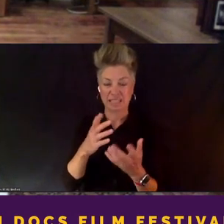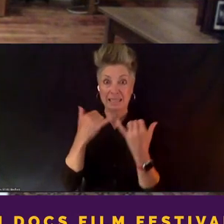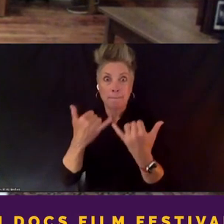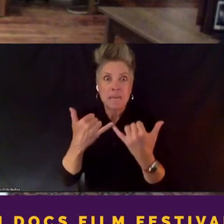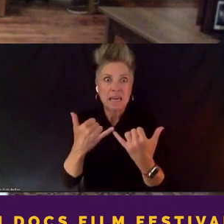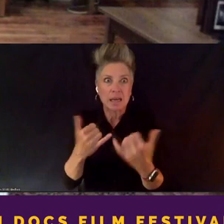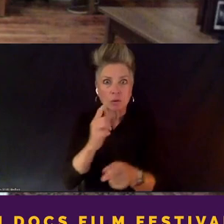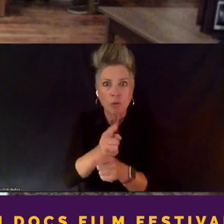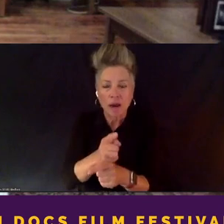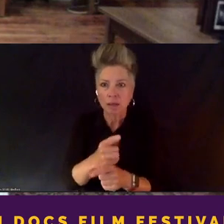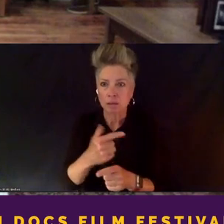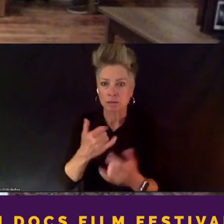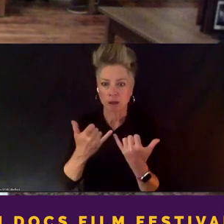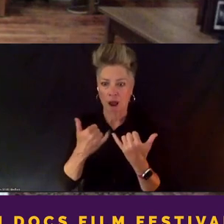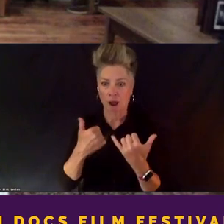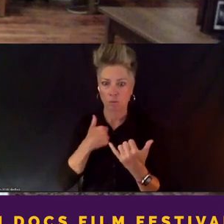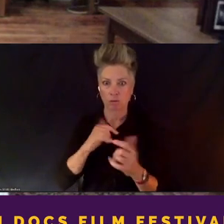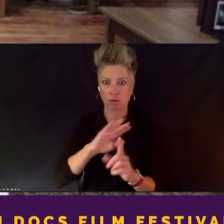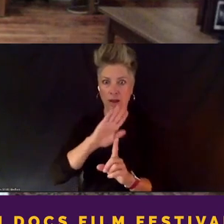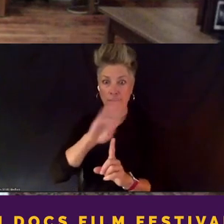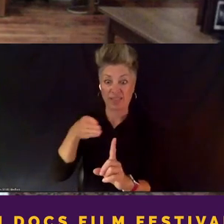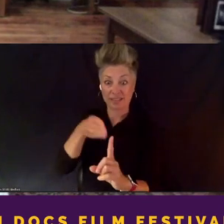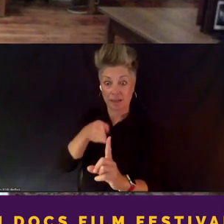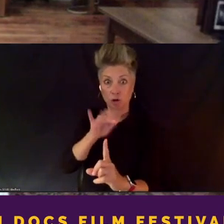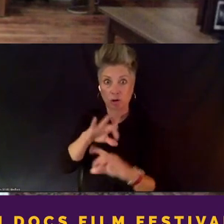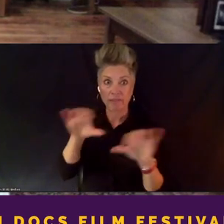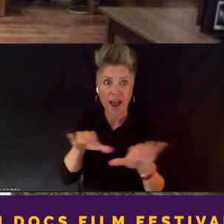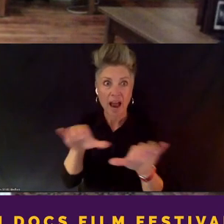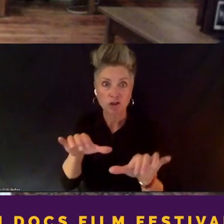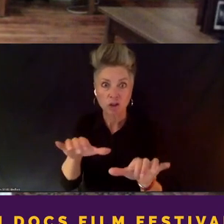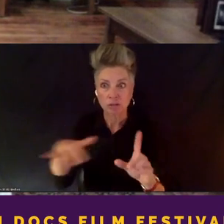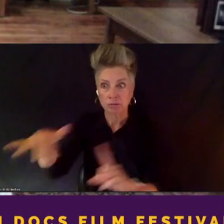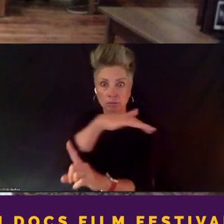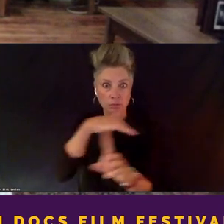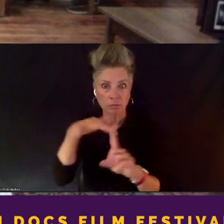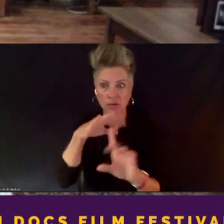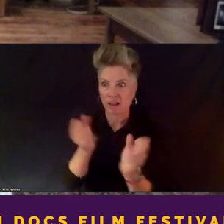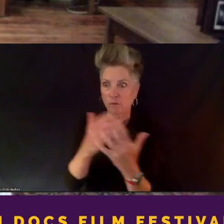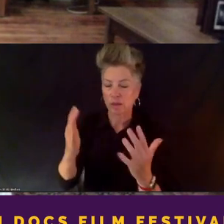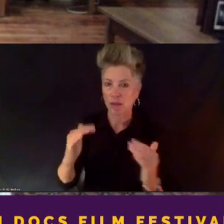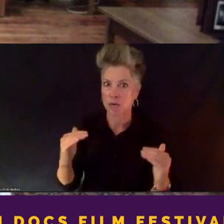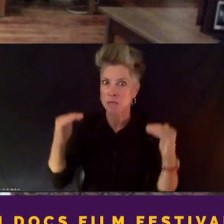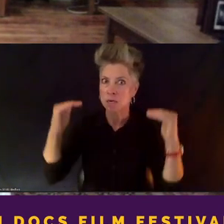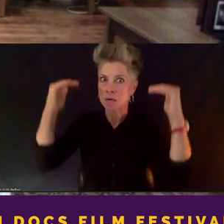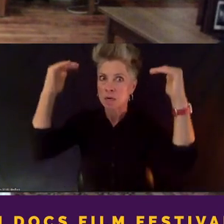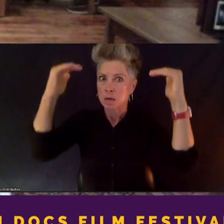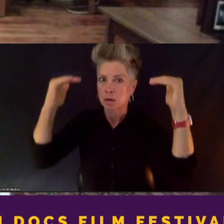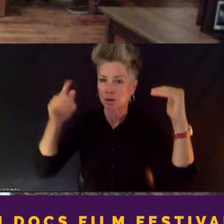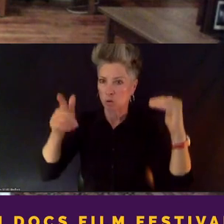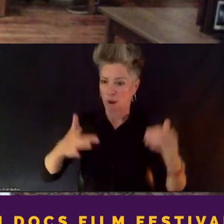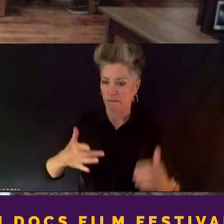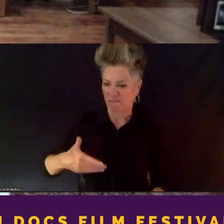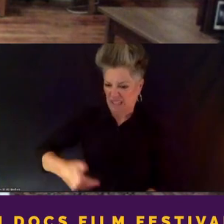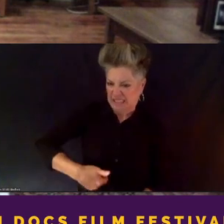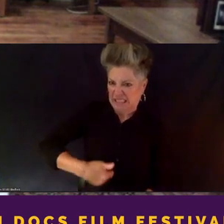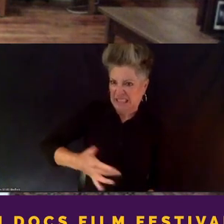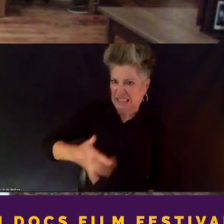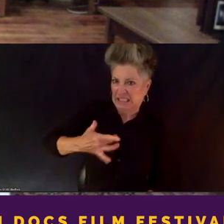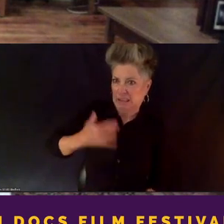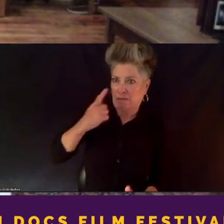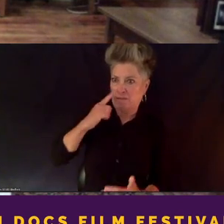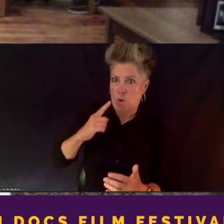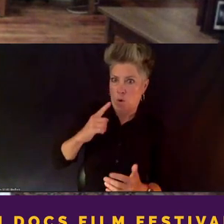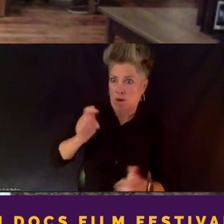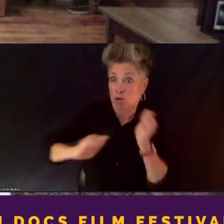is heightened and you've got a sense of the drama unfolding so that that's a positive.